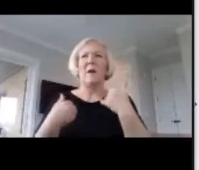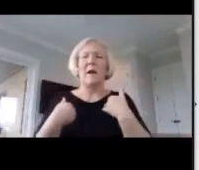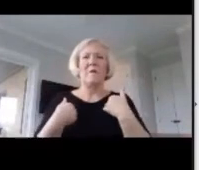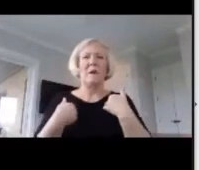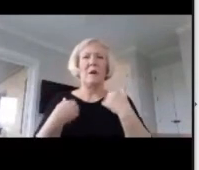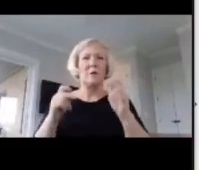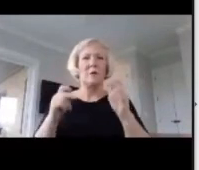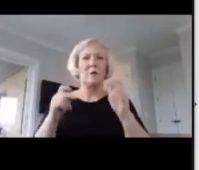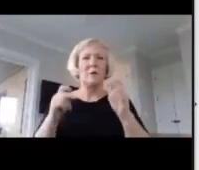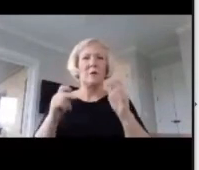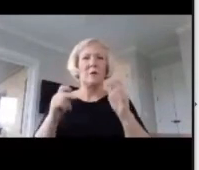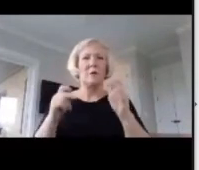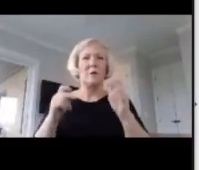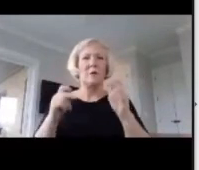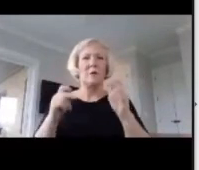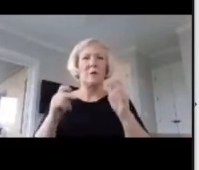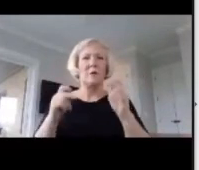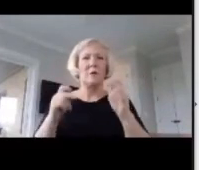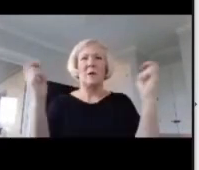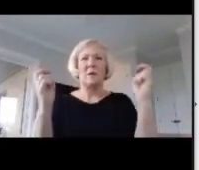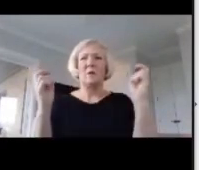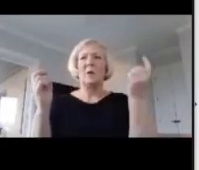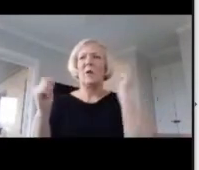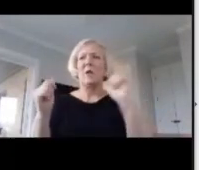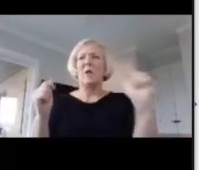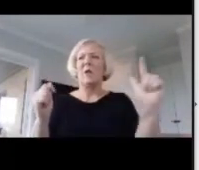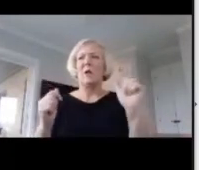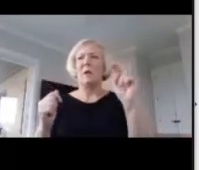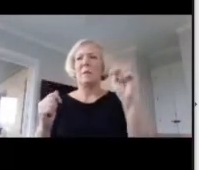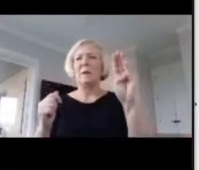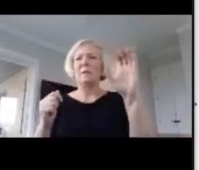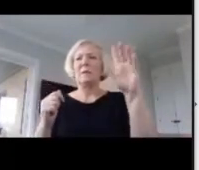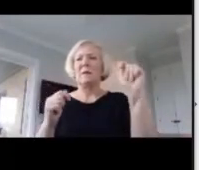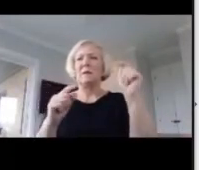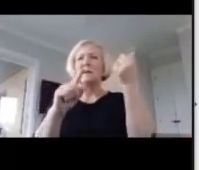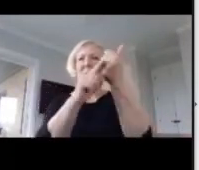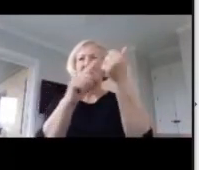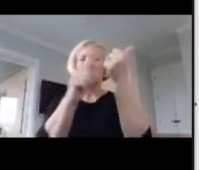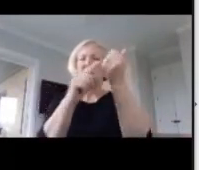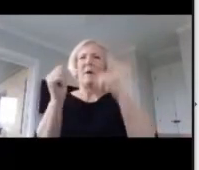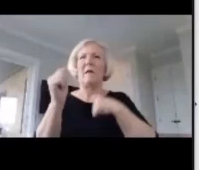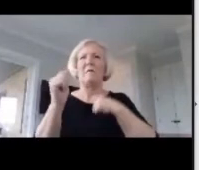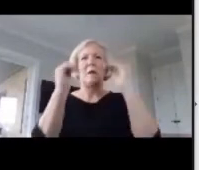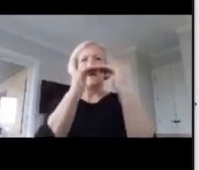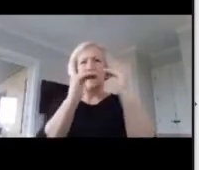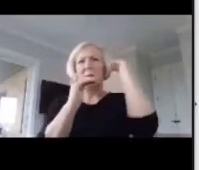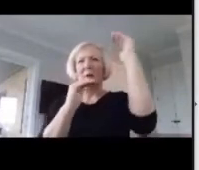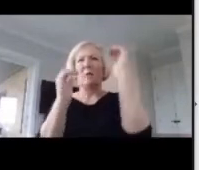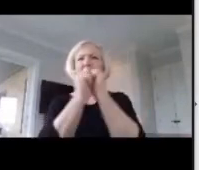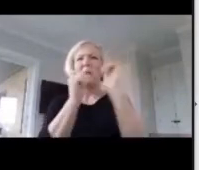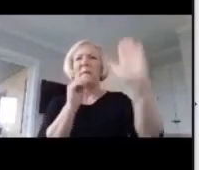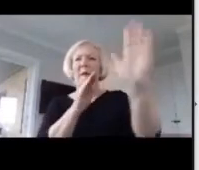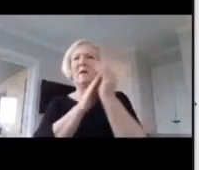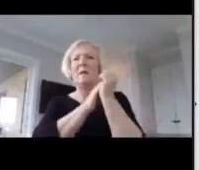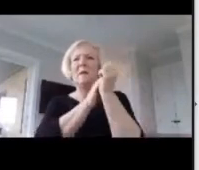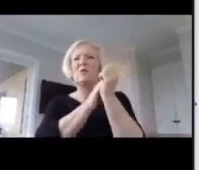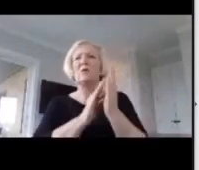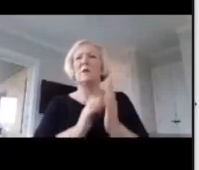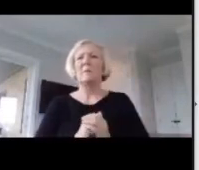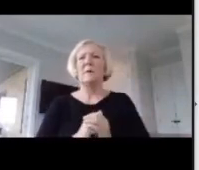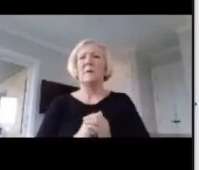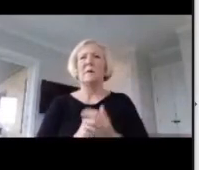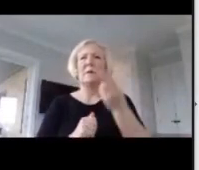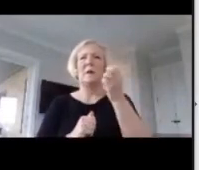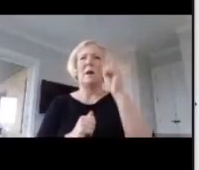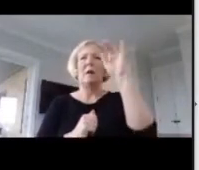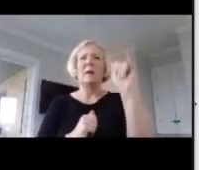panelists who are all NBCTs themselves who have gone above and beyond in their leadership. Polly Bloodworth is